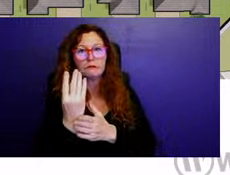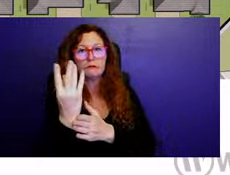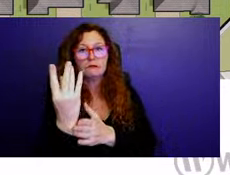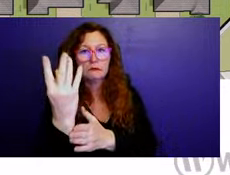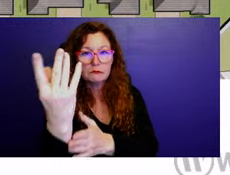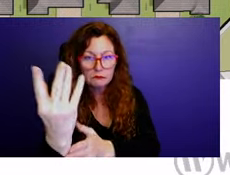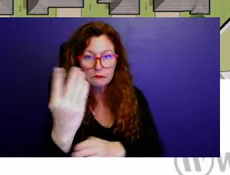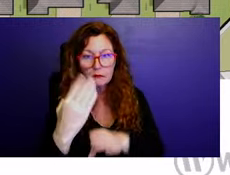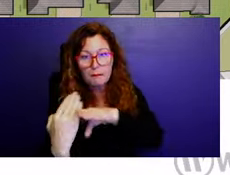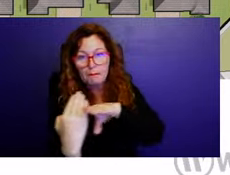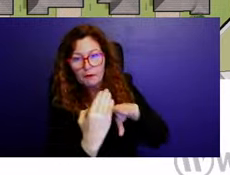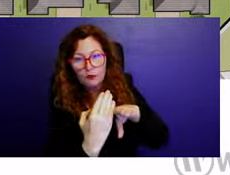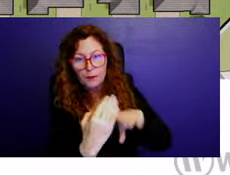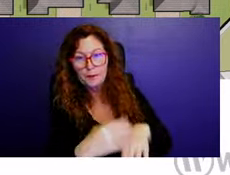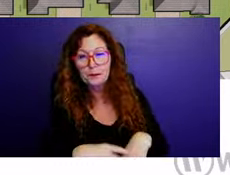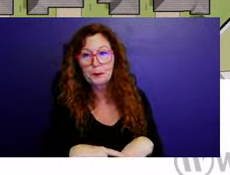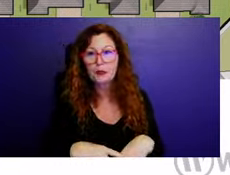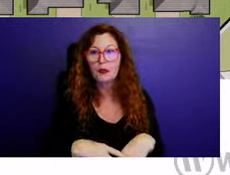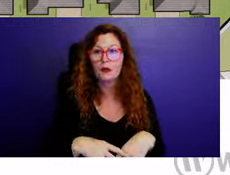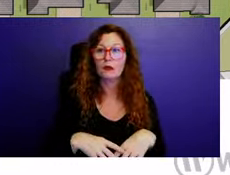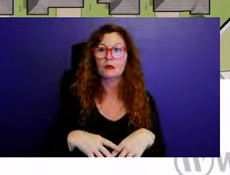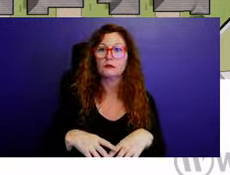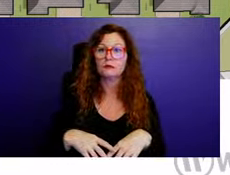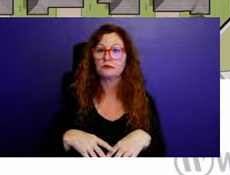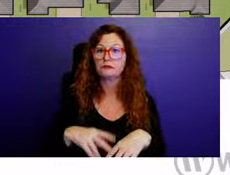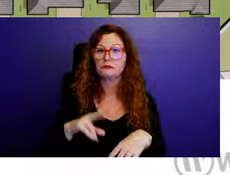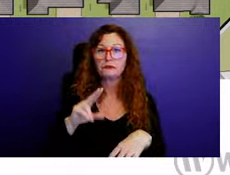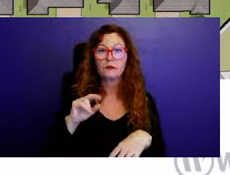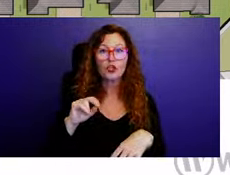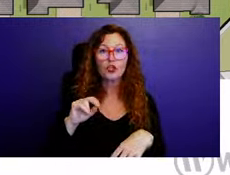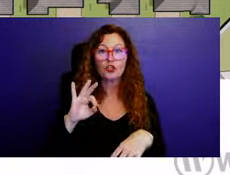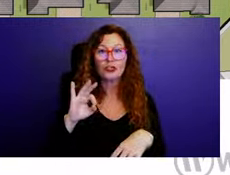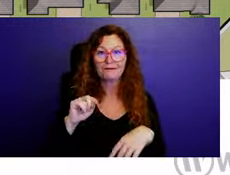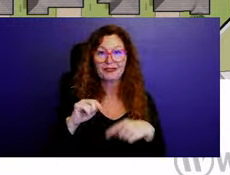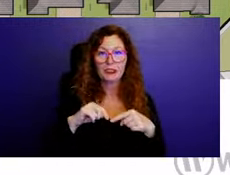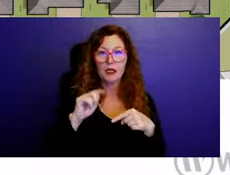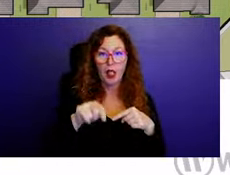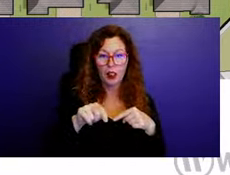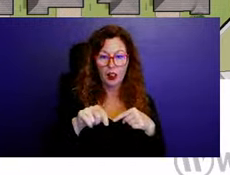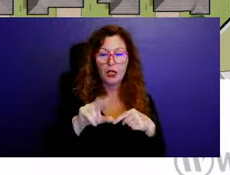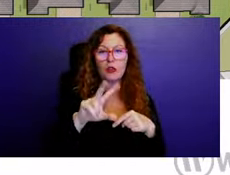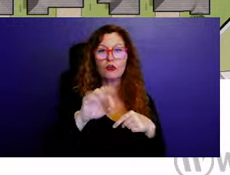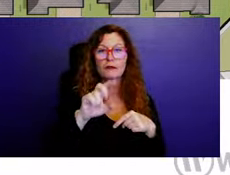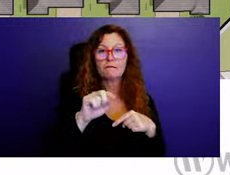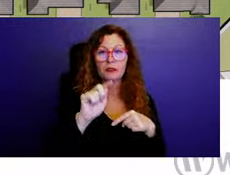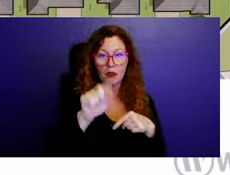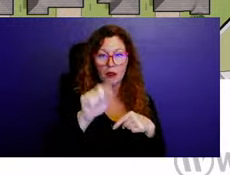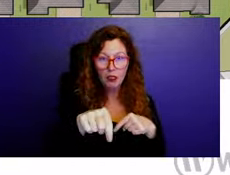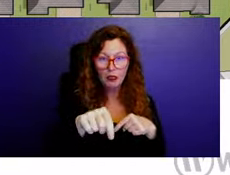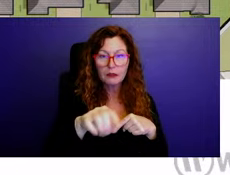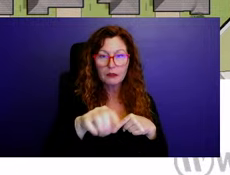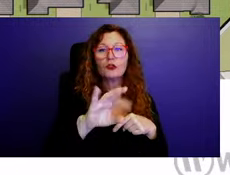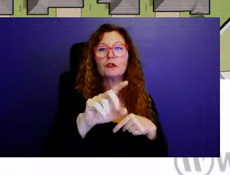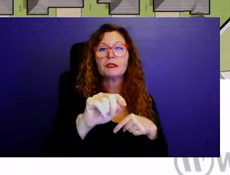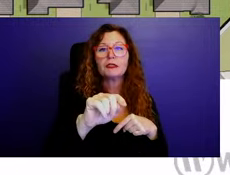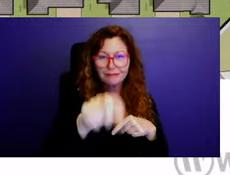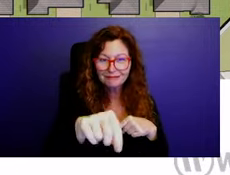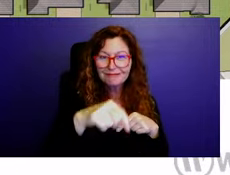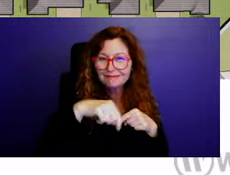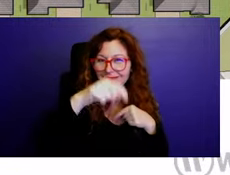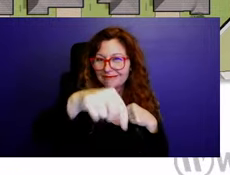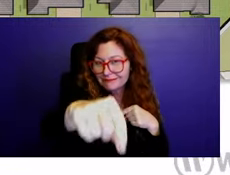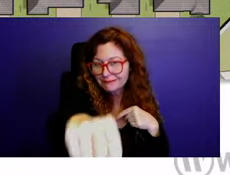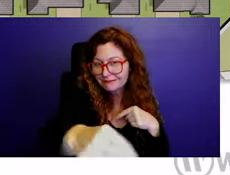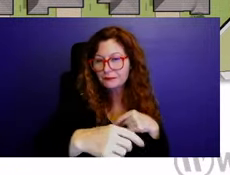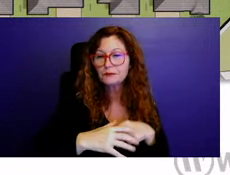trees every 30 feet on center. And then there's even more trees on the west side of that home that faces Seacrest, recognizing that Seacrest is a busier street than all the